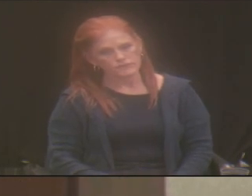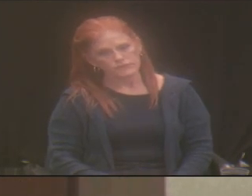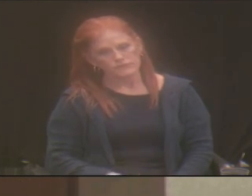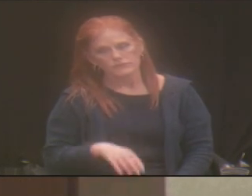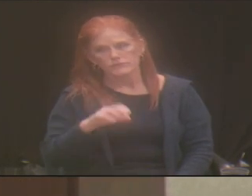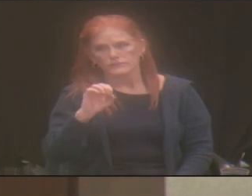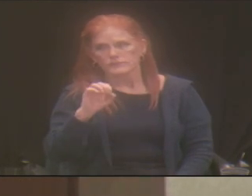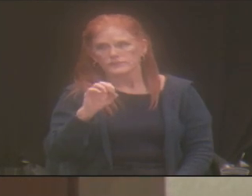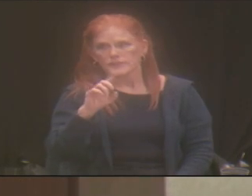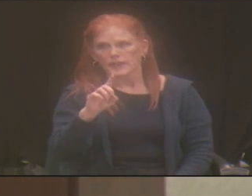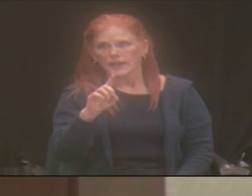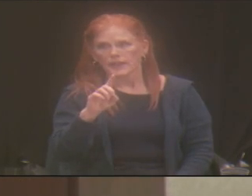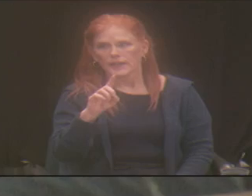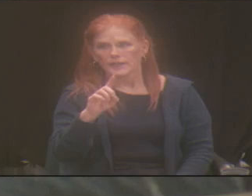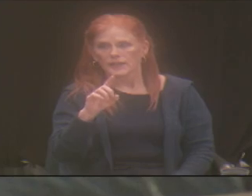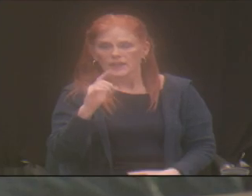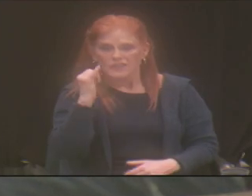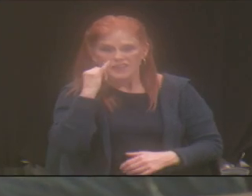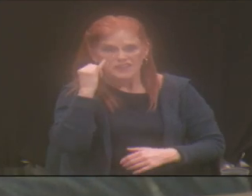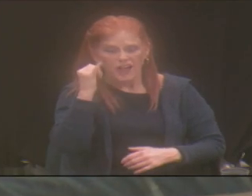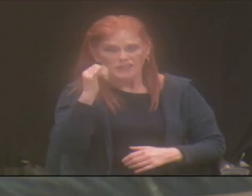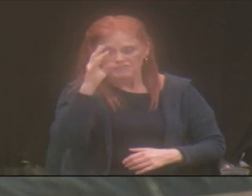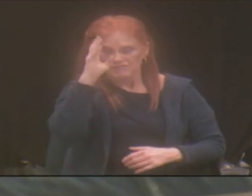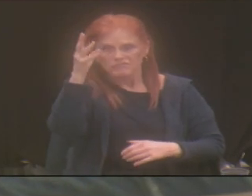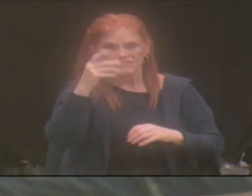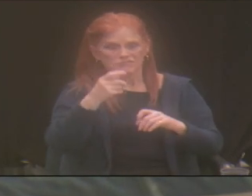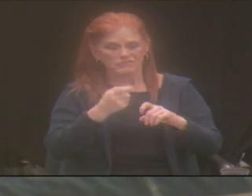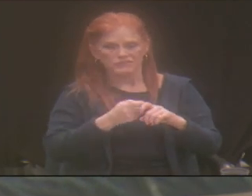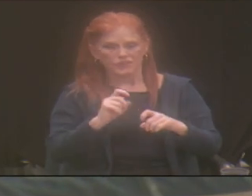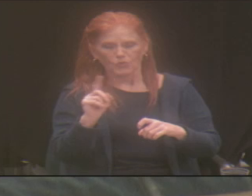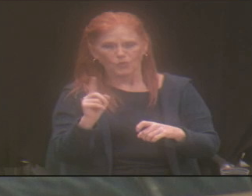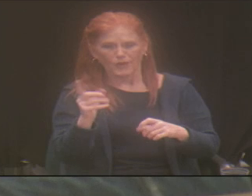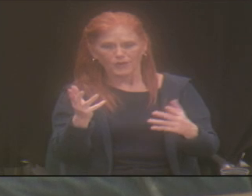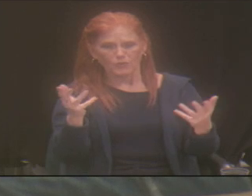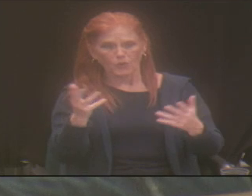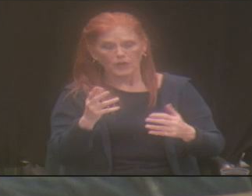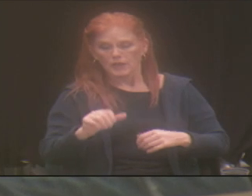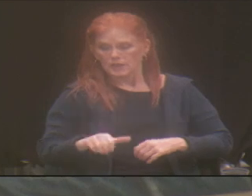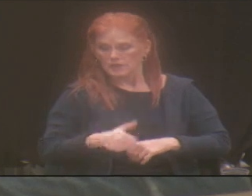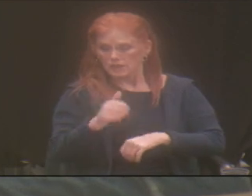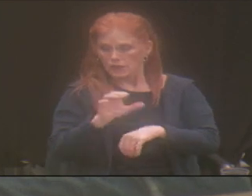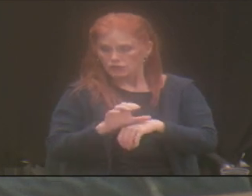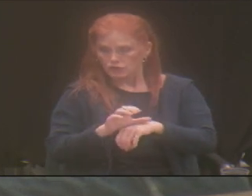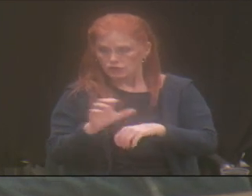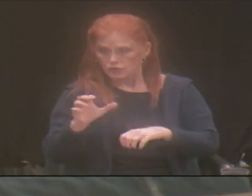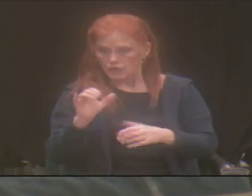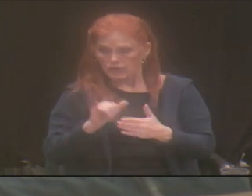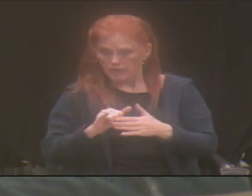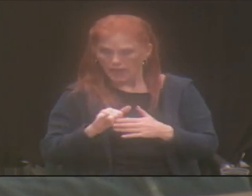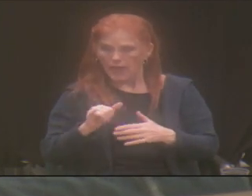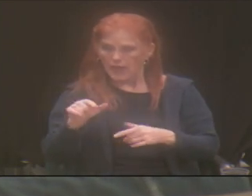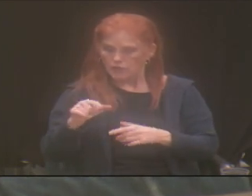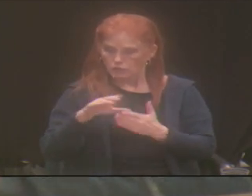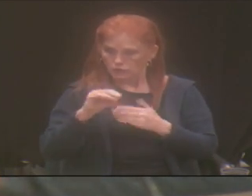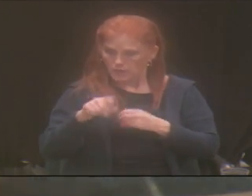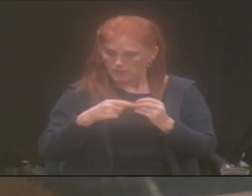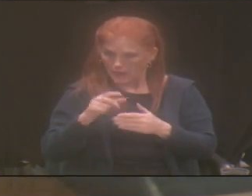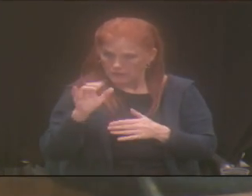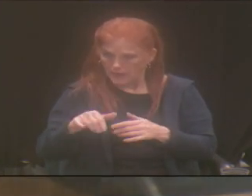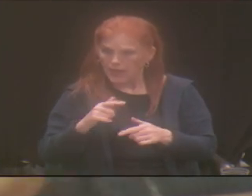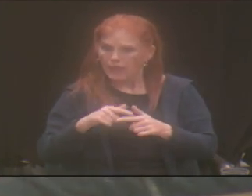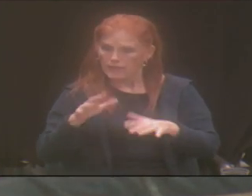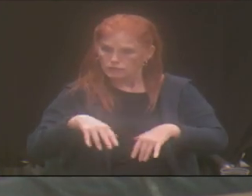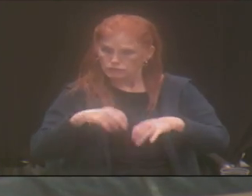Now, where did this idea come from? Is there another church that was doing this you heard about? Or how did